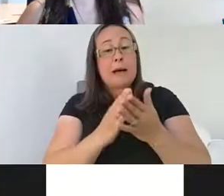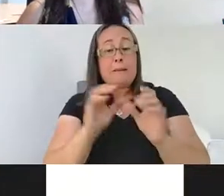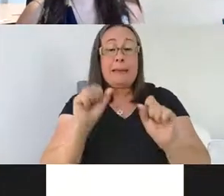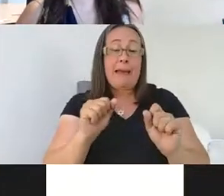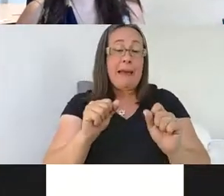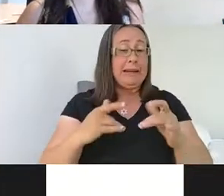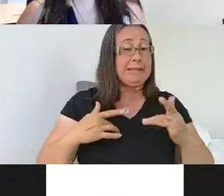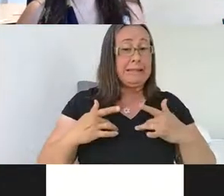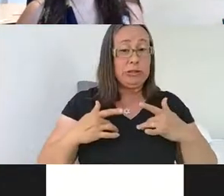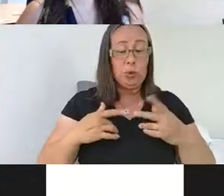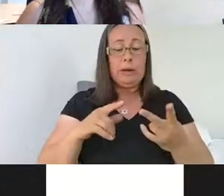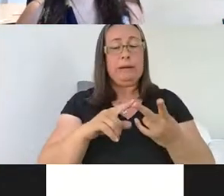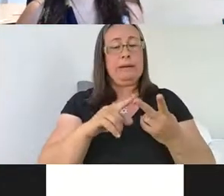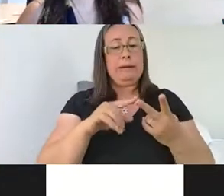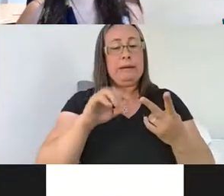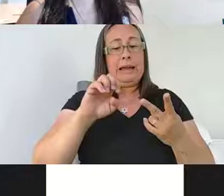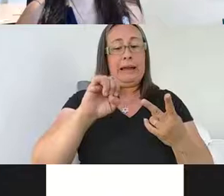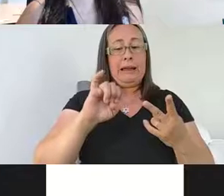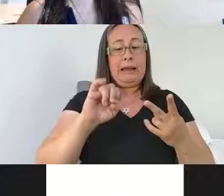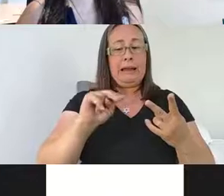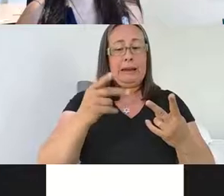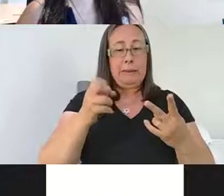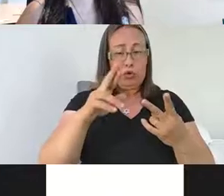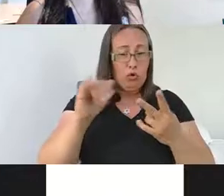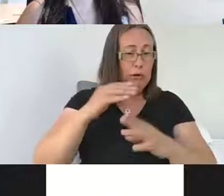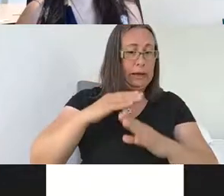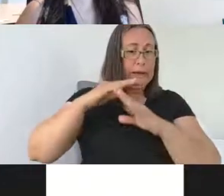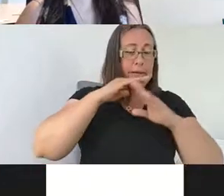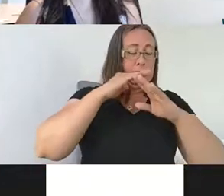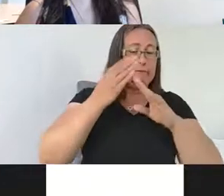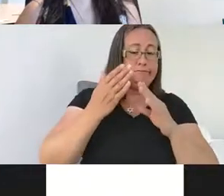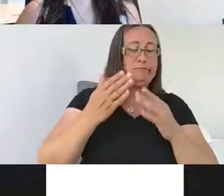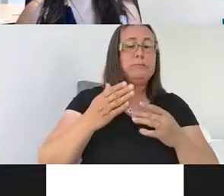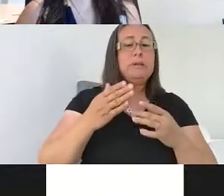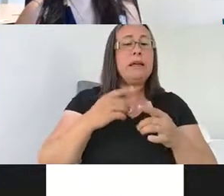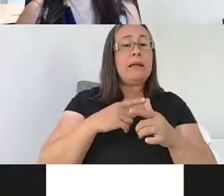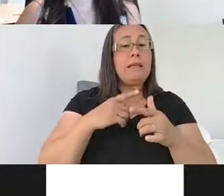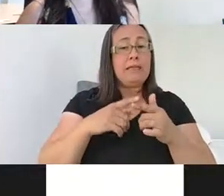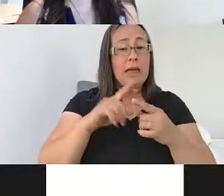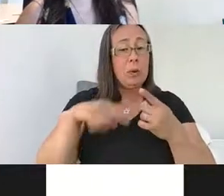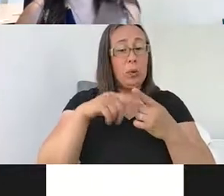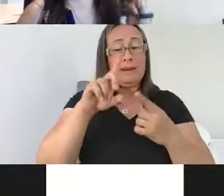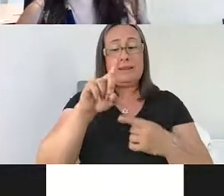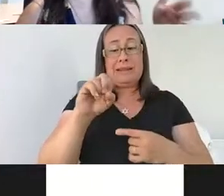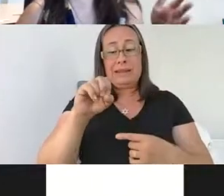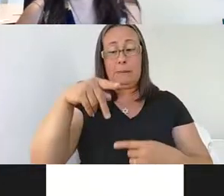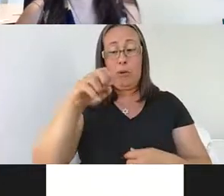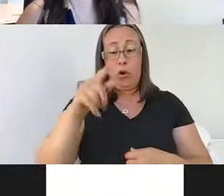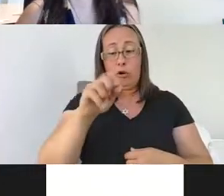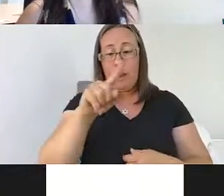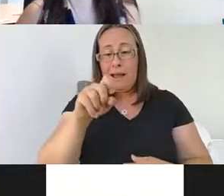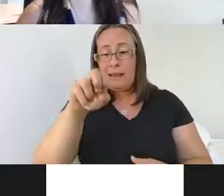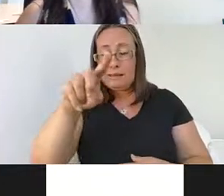inhibitory. And like I said, they get integrated when the cell becomes depolarized, it'll fire an action potential and send that